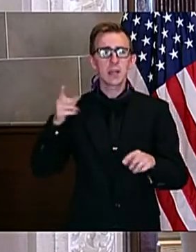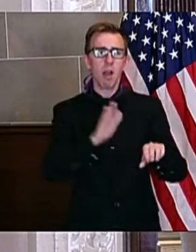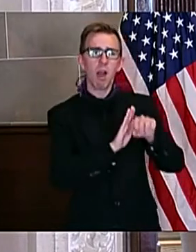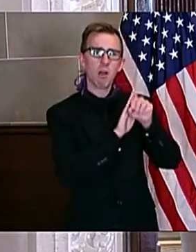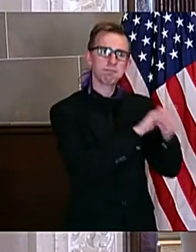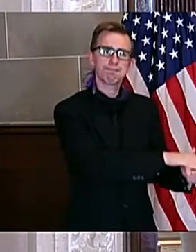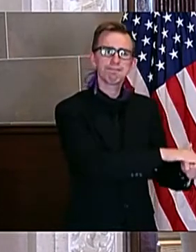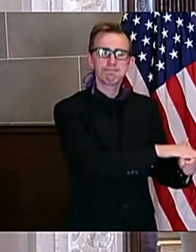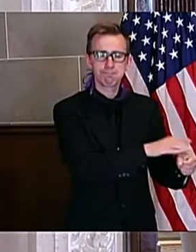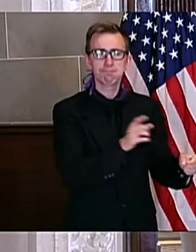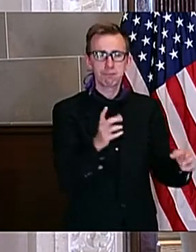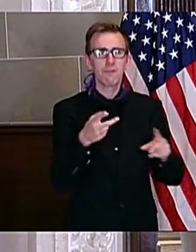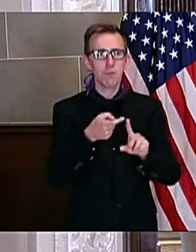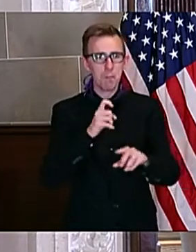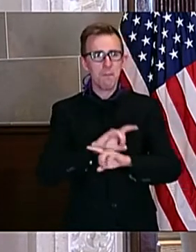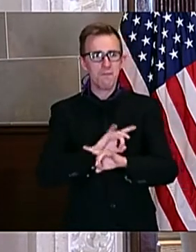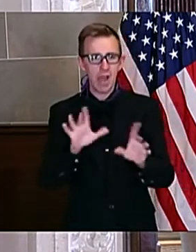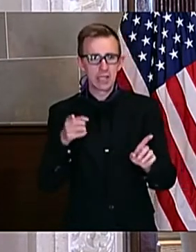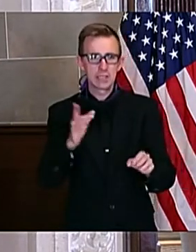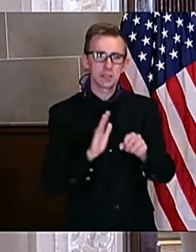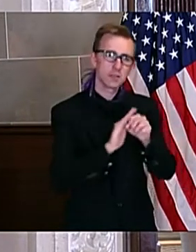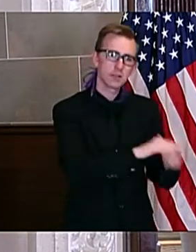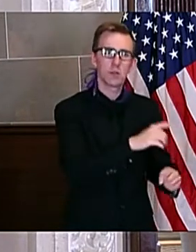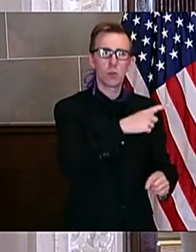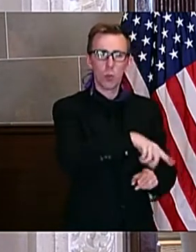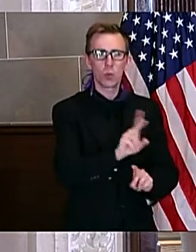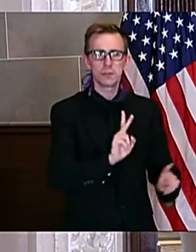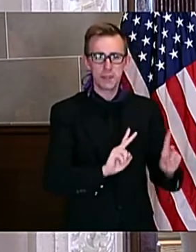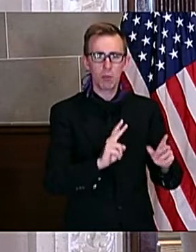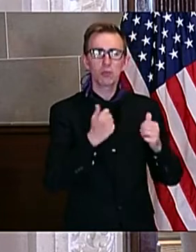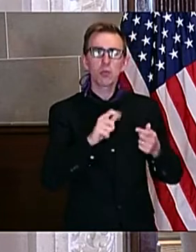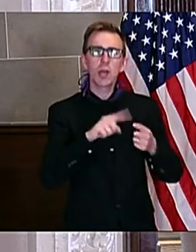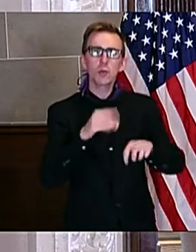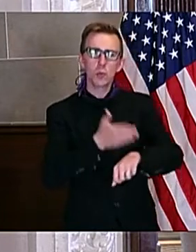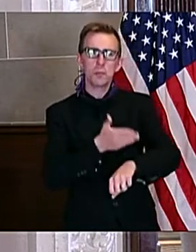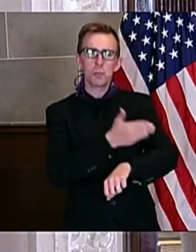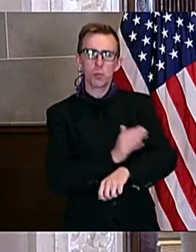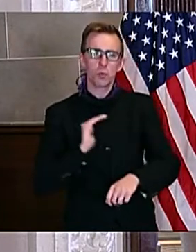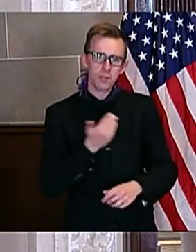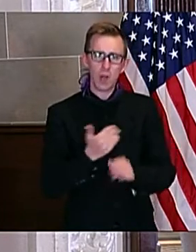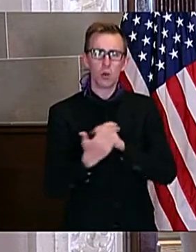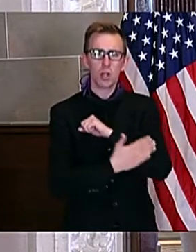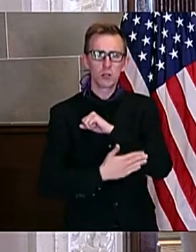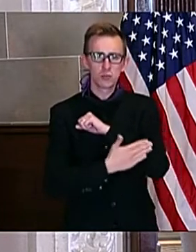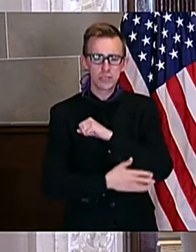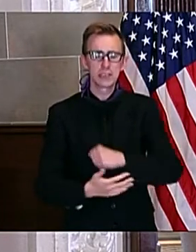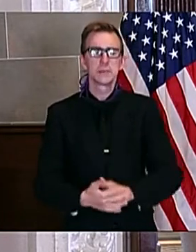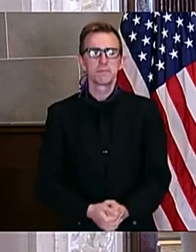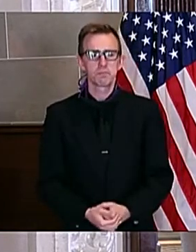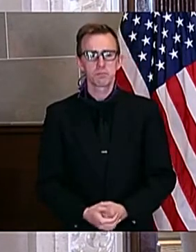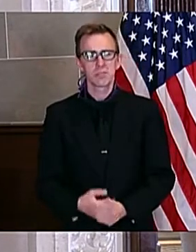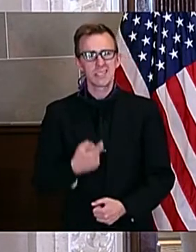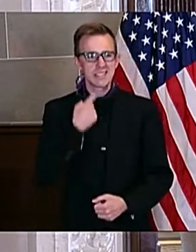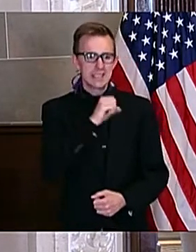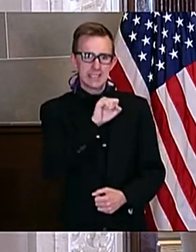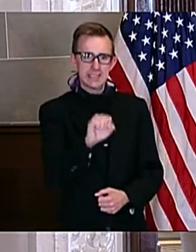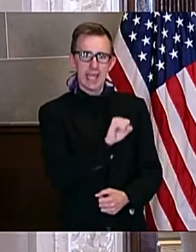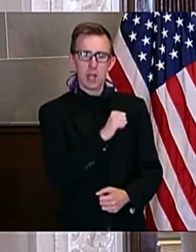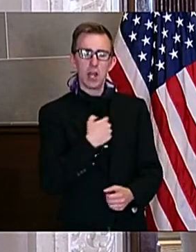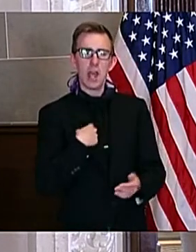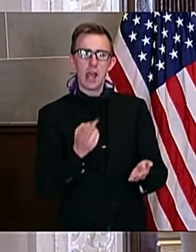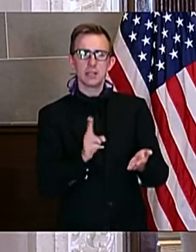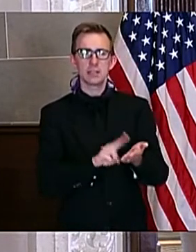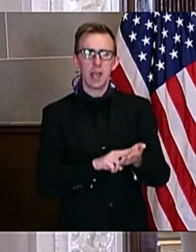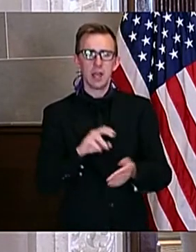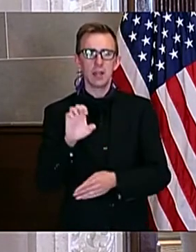justice and working to improve our nation. And Saturday, I signed an